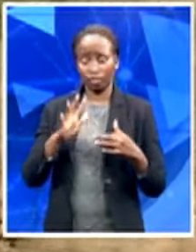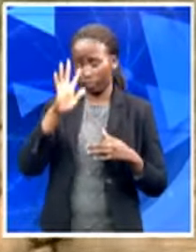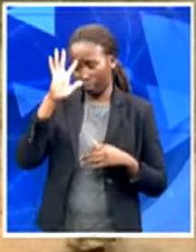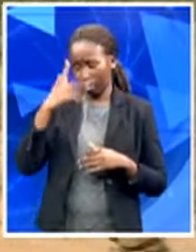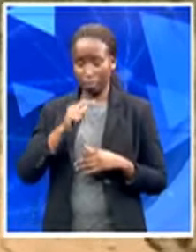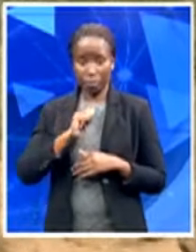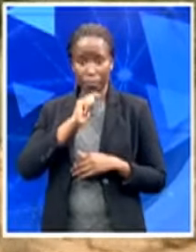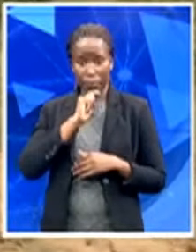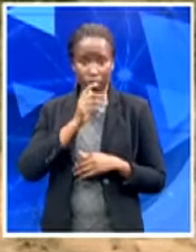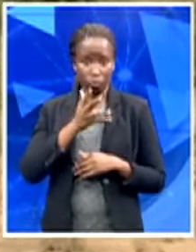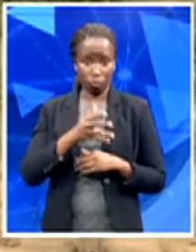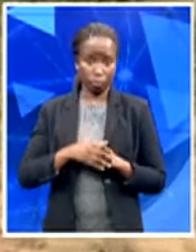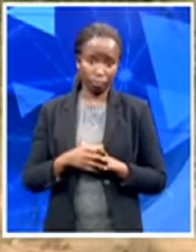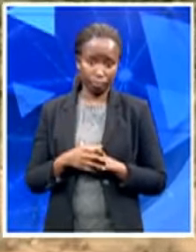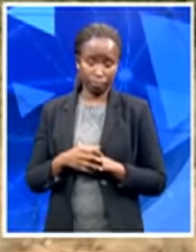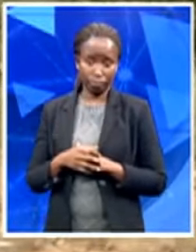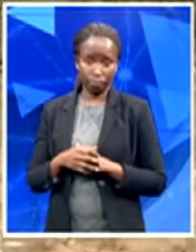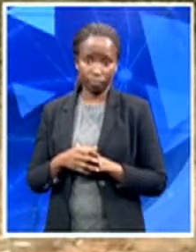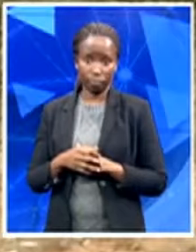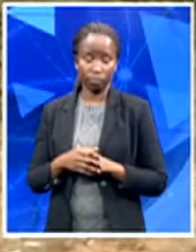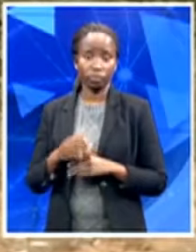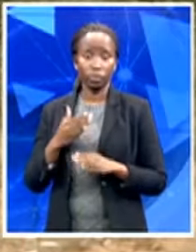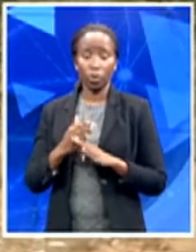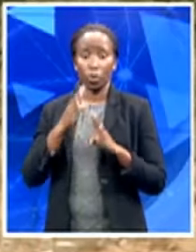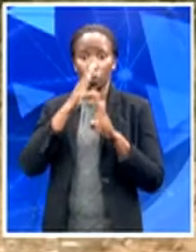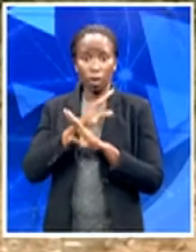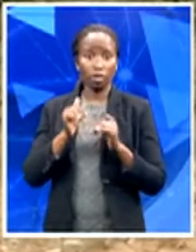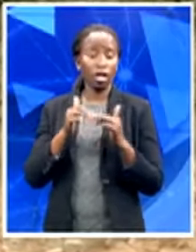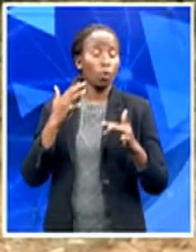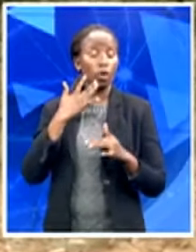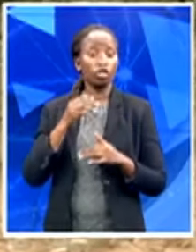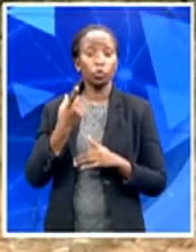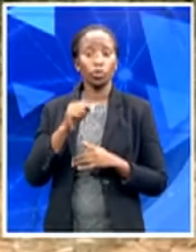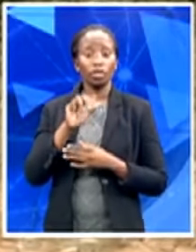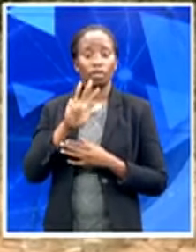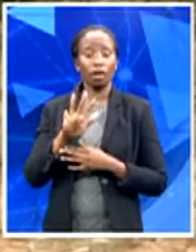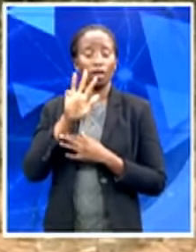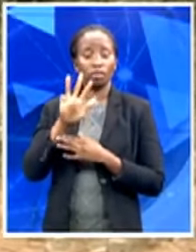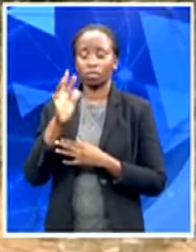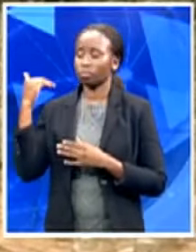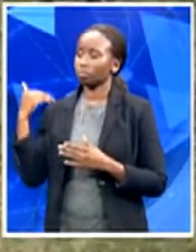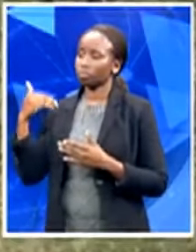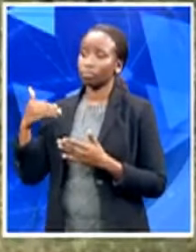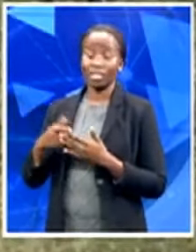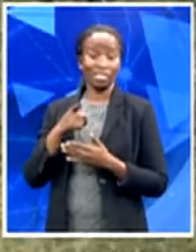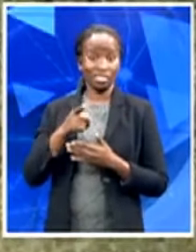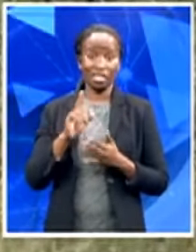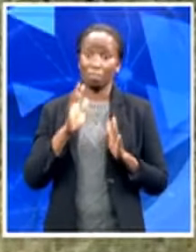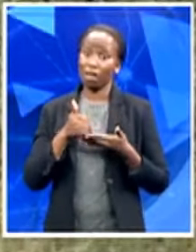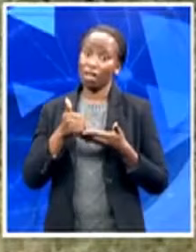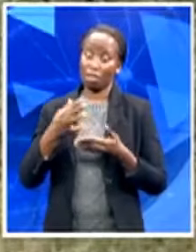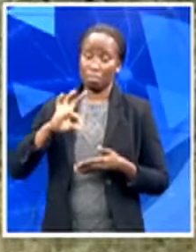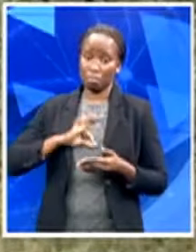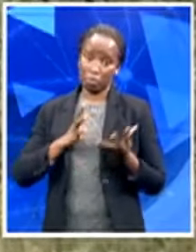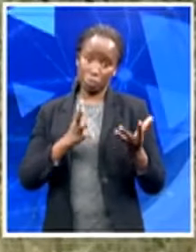Unemployed since 2019, this is his only means of income. Colin, how tough is it for you as a father? Not